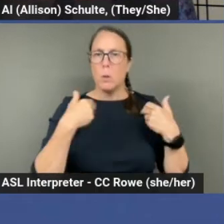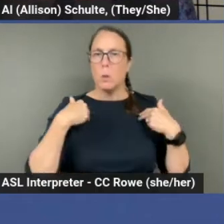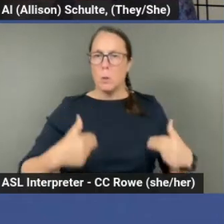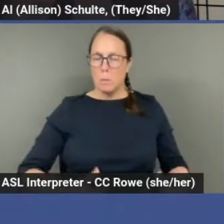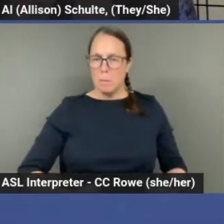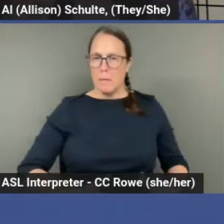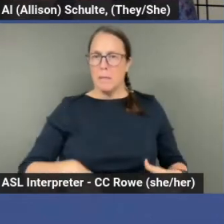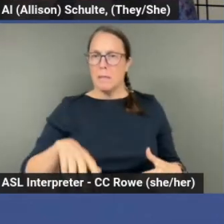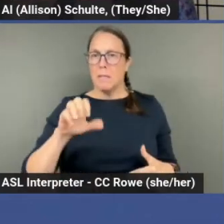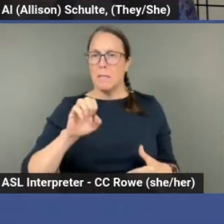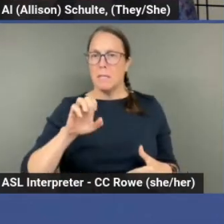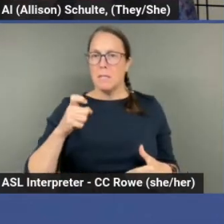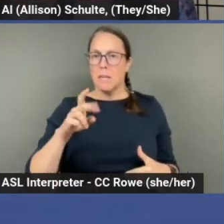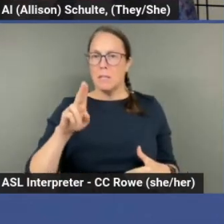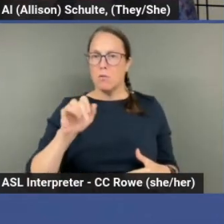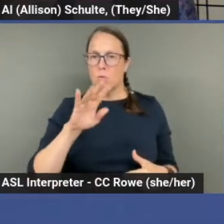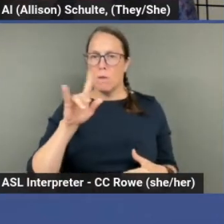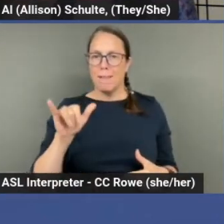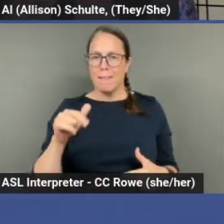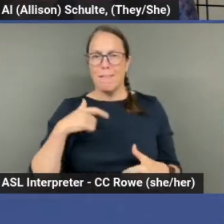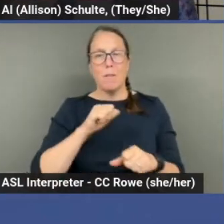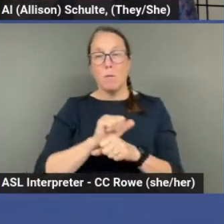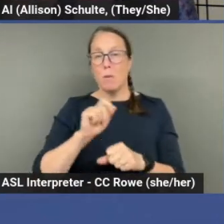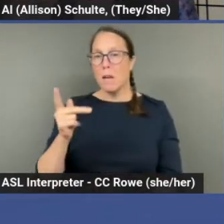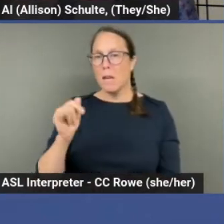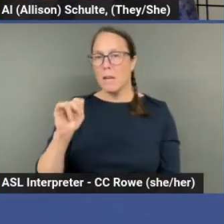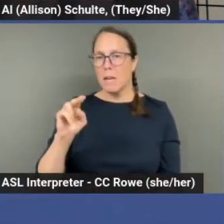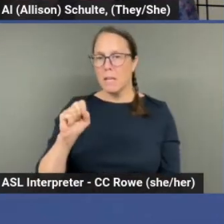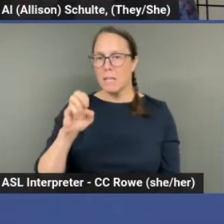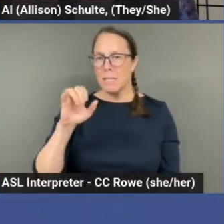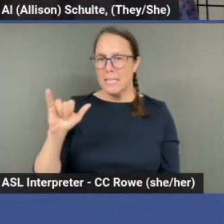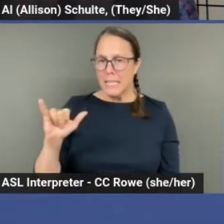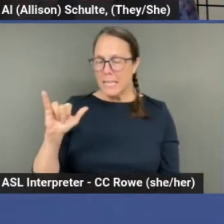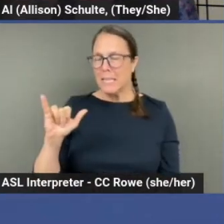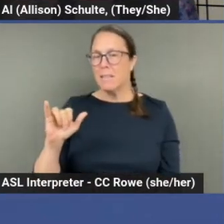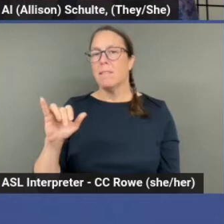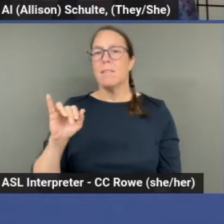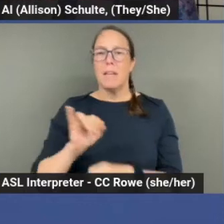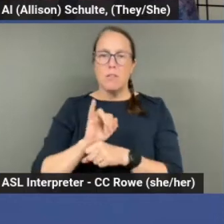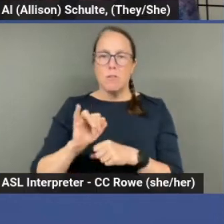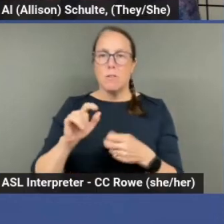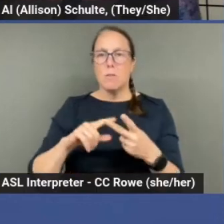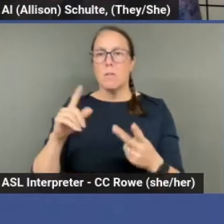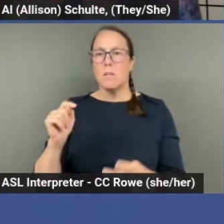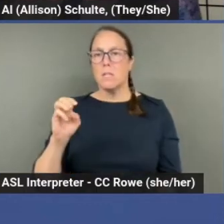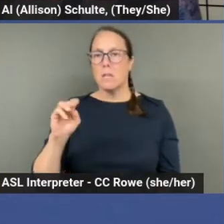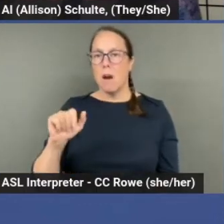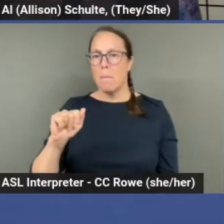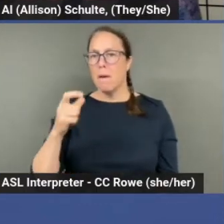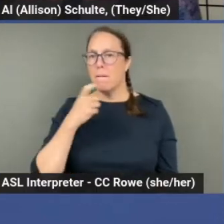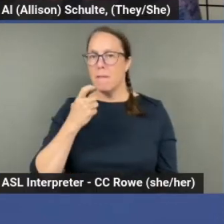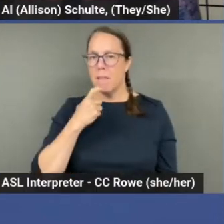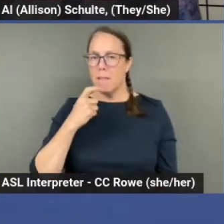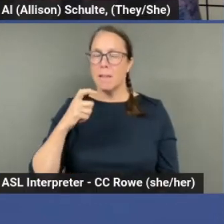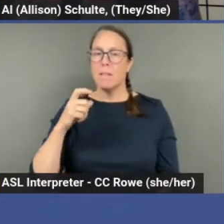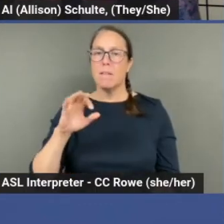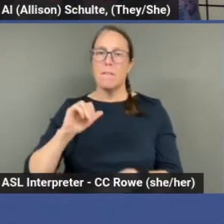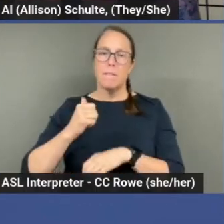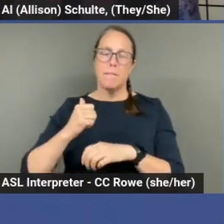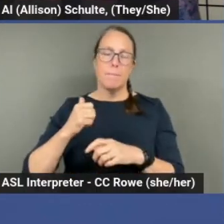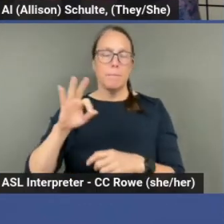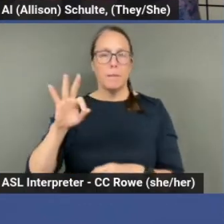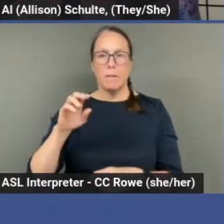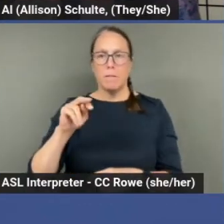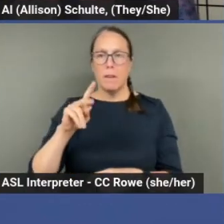Kinsey Institute, um, I've worked at the Tama Finland Foundation, and I've worked at the Leather Archives and Museum in